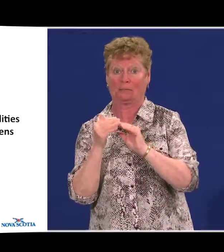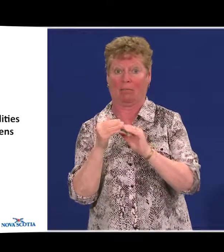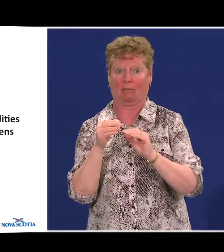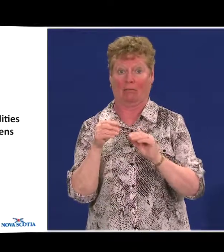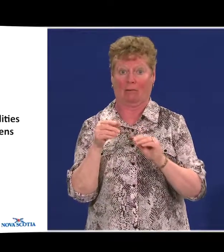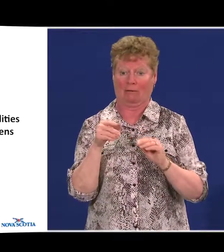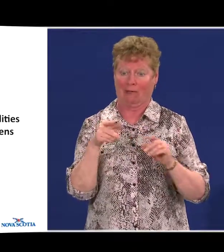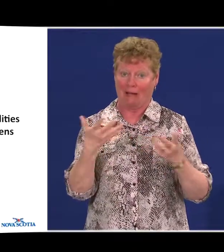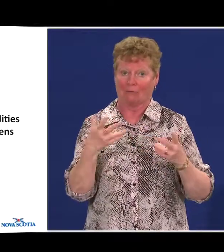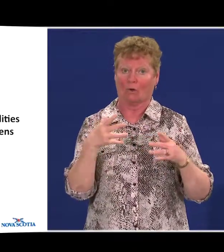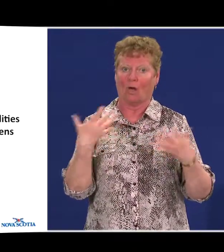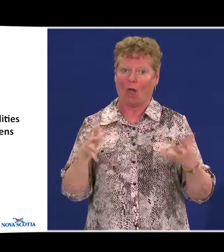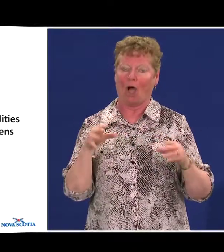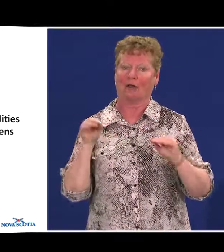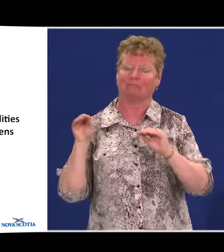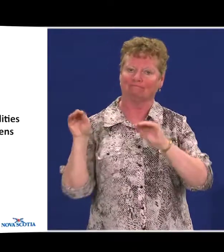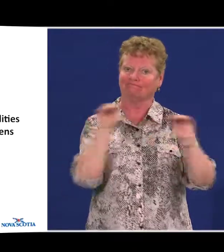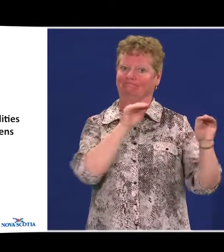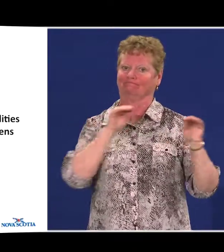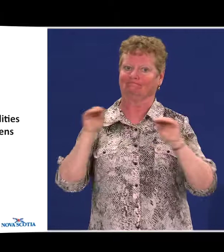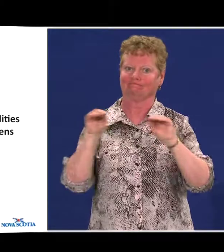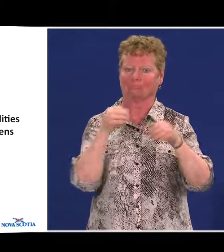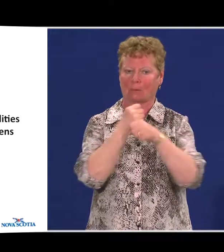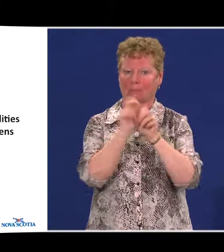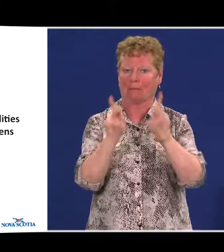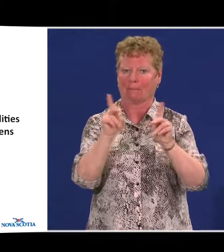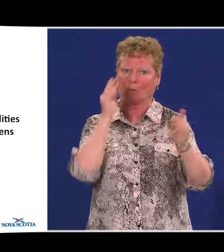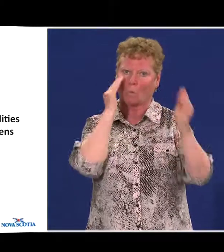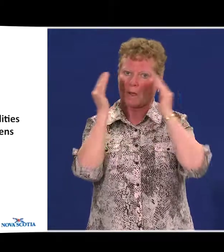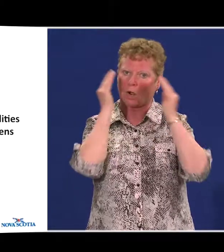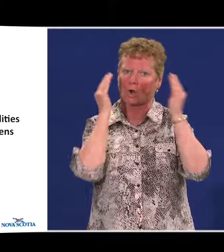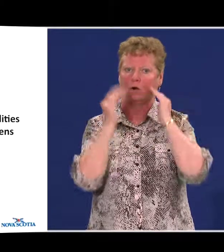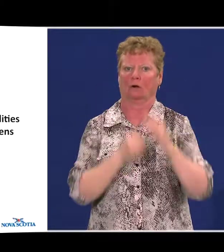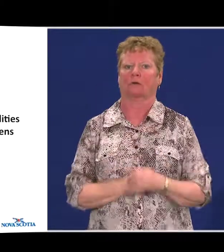a lot of education and awareness to get people on board.